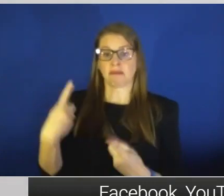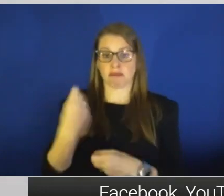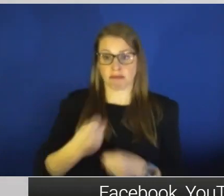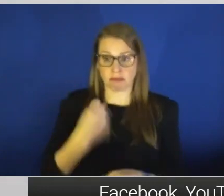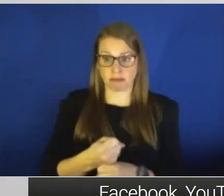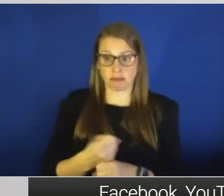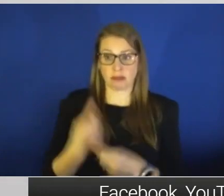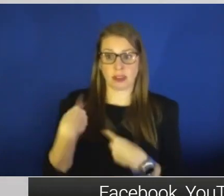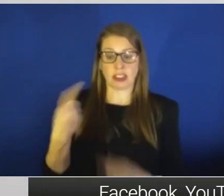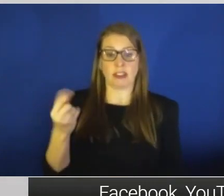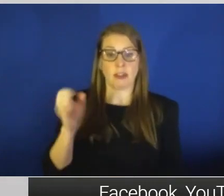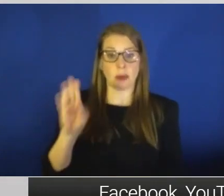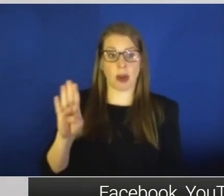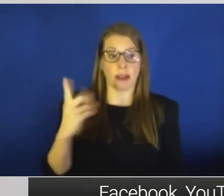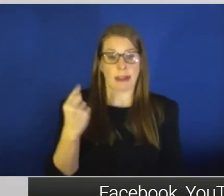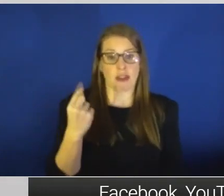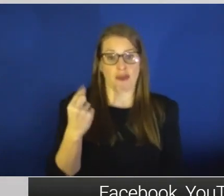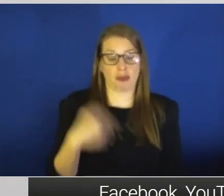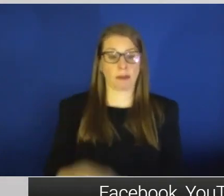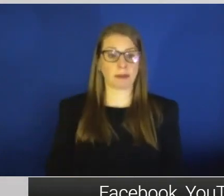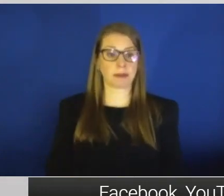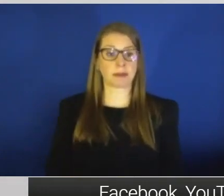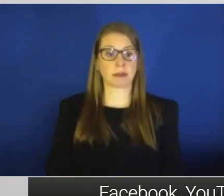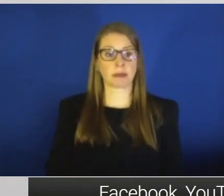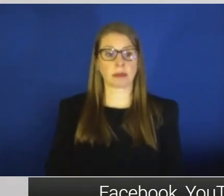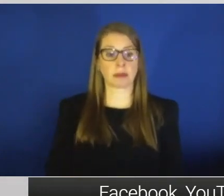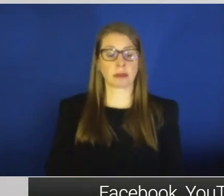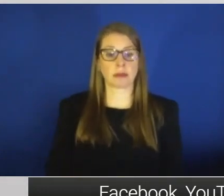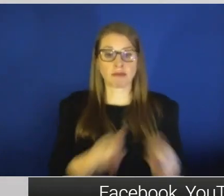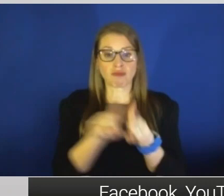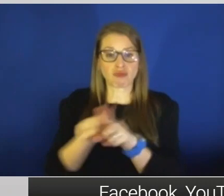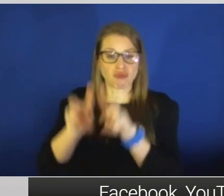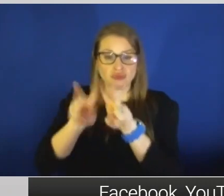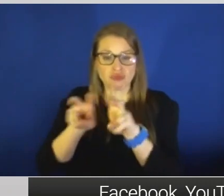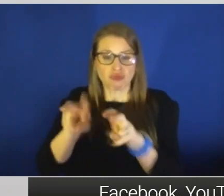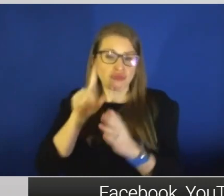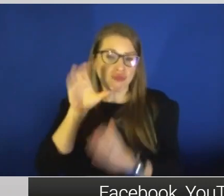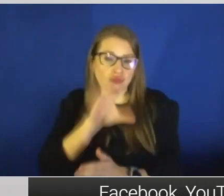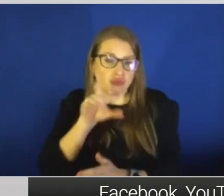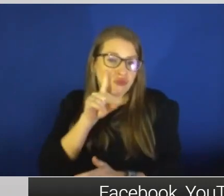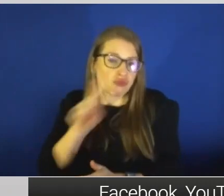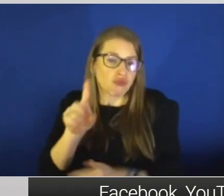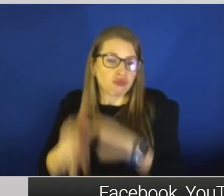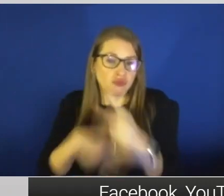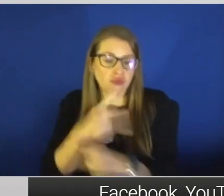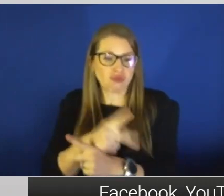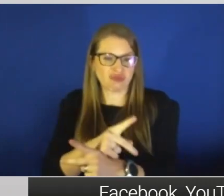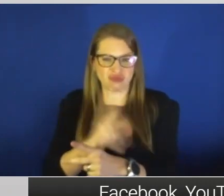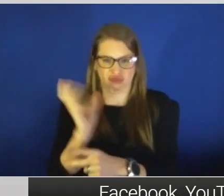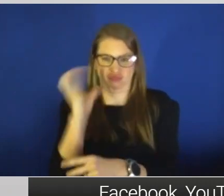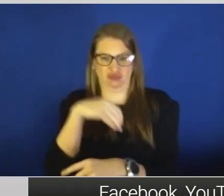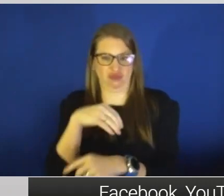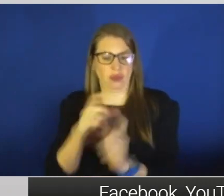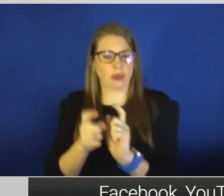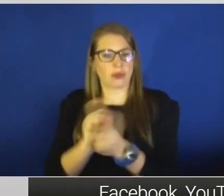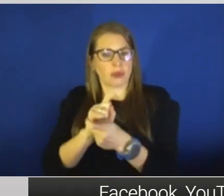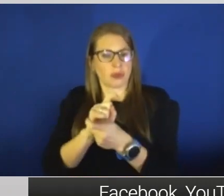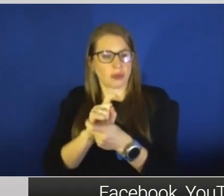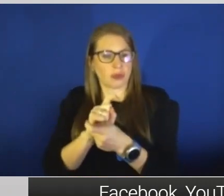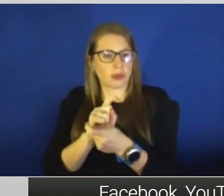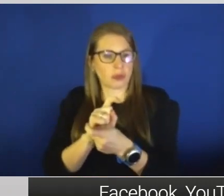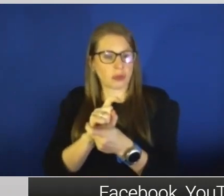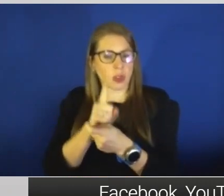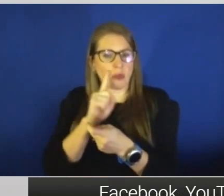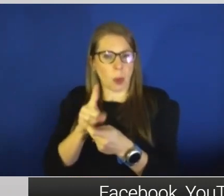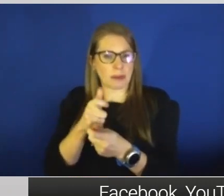February of last year, we've also been looking for the variants and unusual mutations in cases.